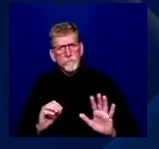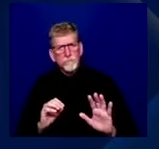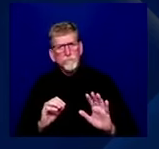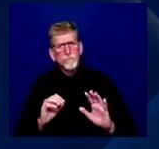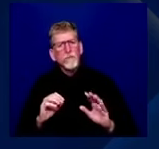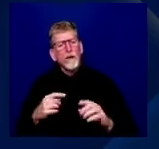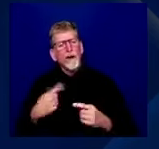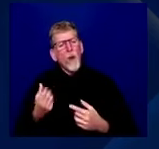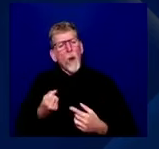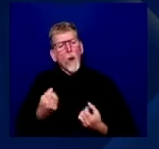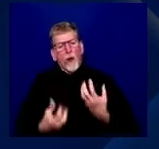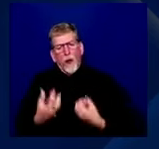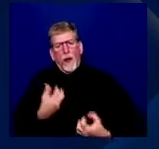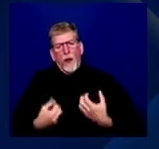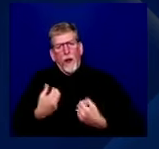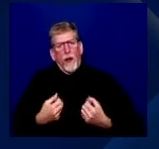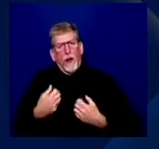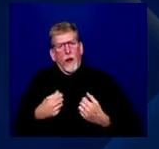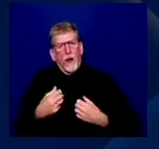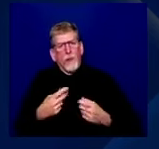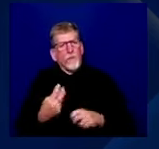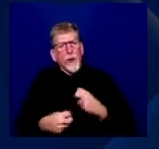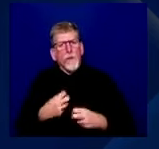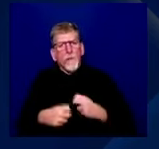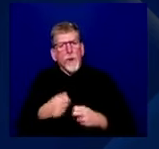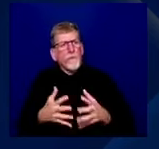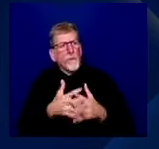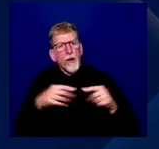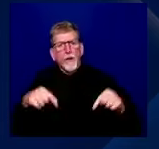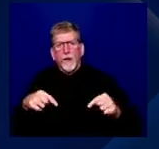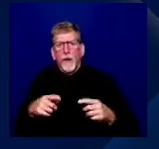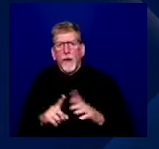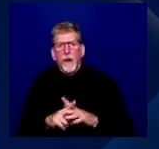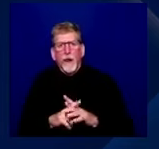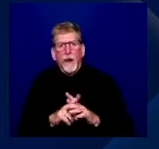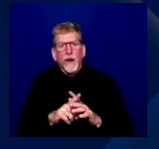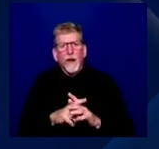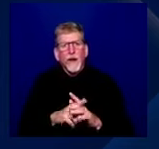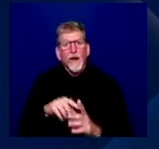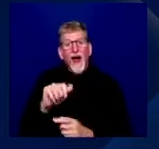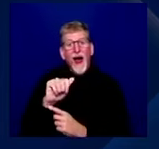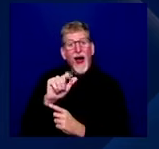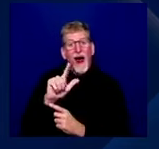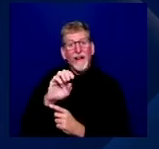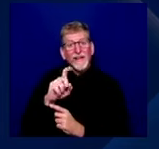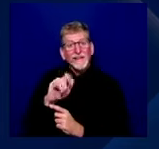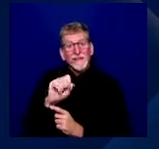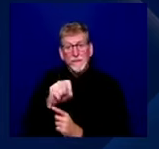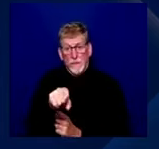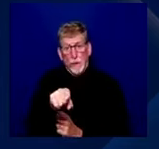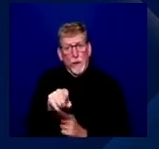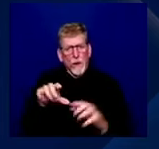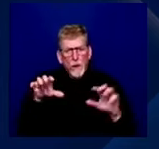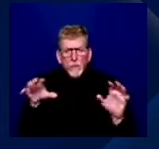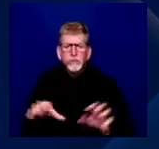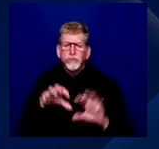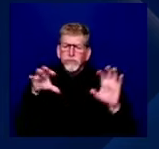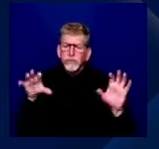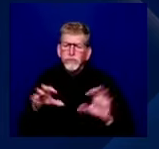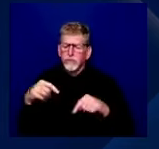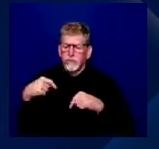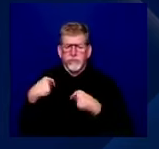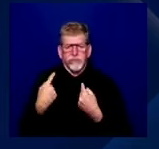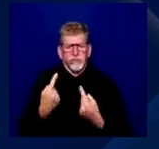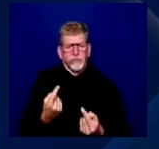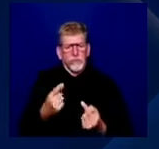major problem in America. And Alexis, you are doing such a profound job confronting the